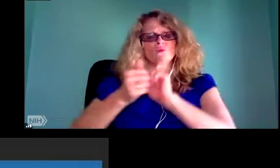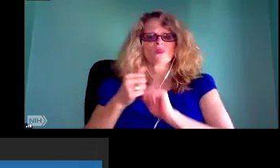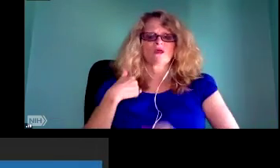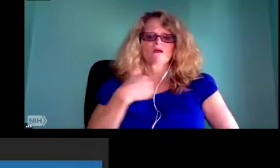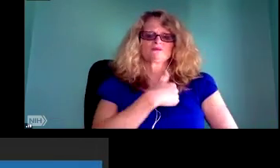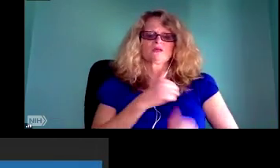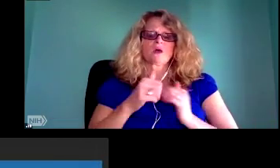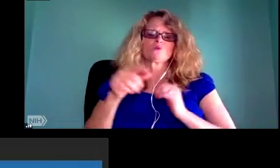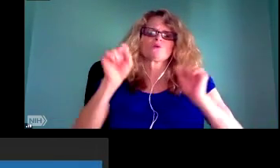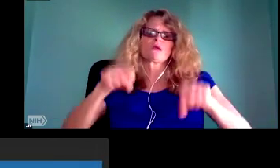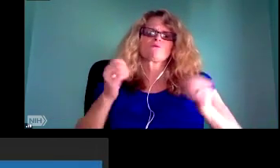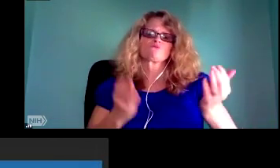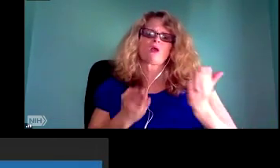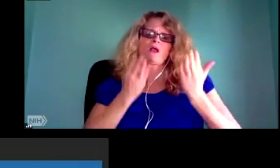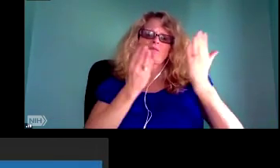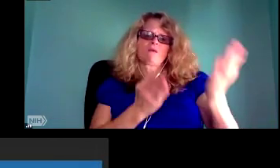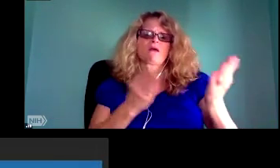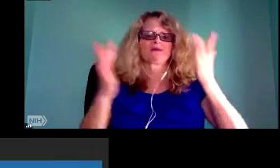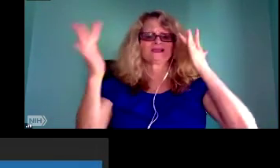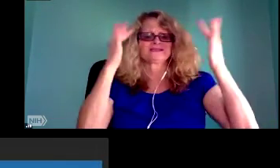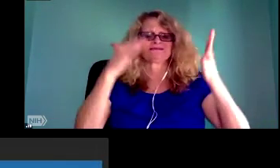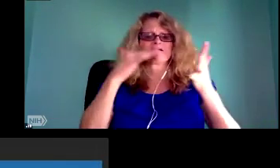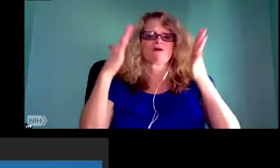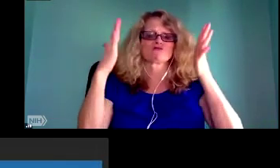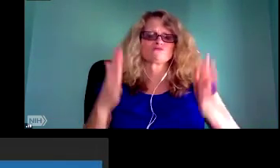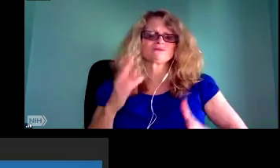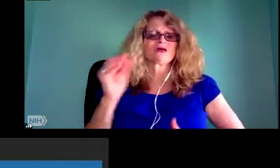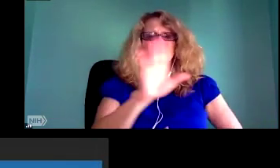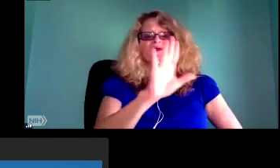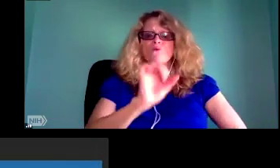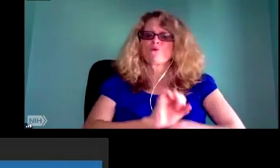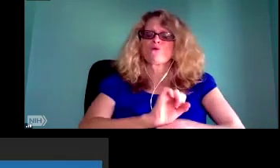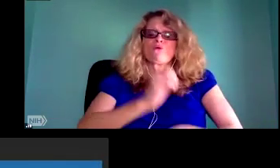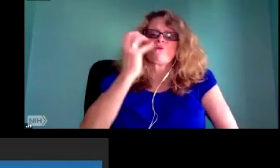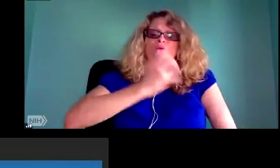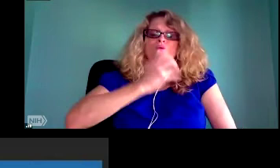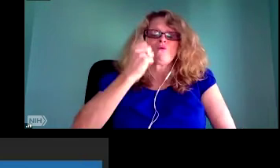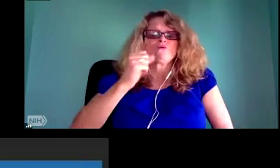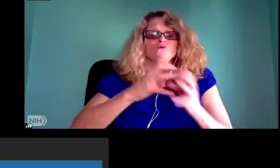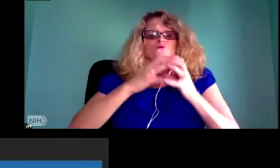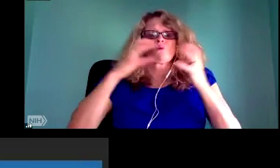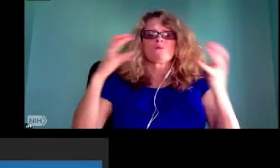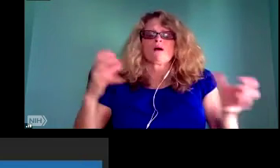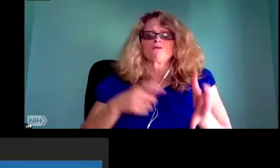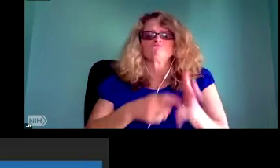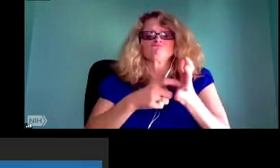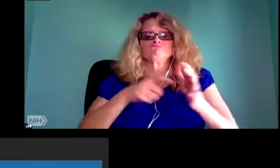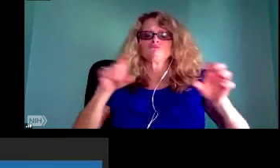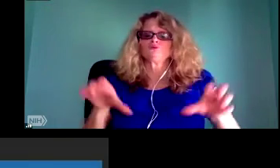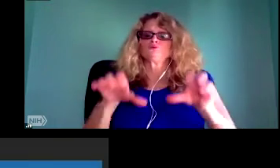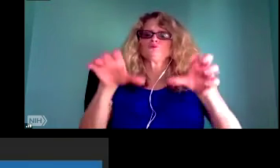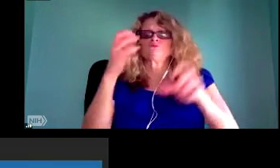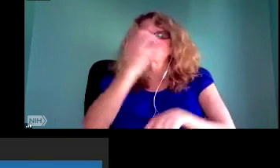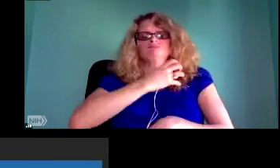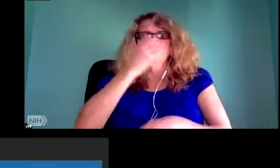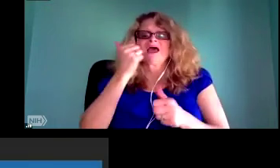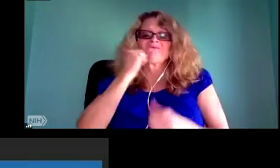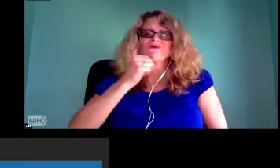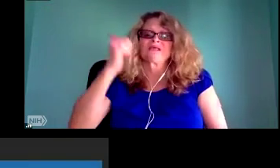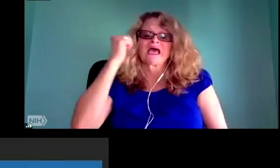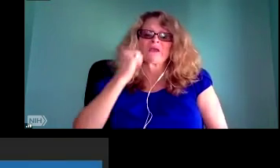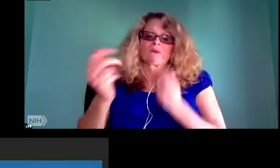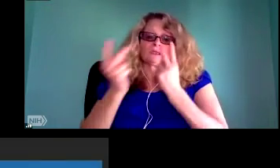for as many people are coming into the field of study at the kind of intersection of